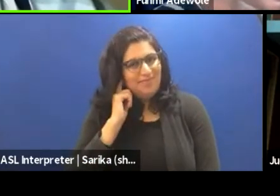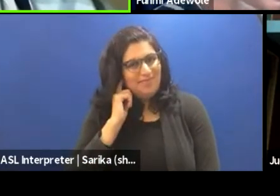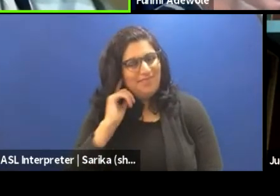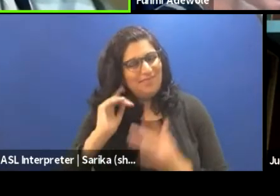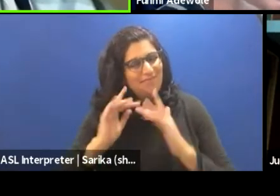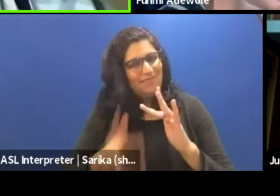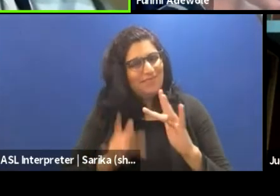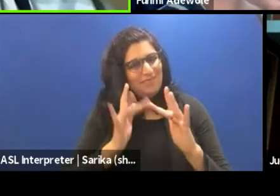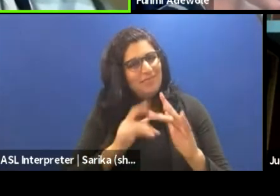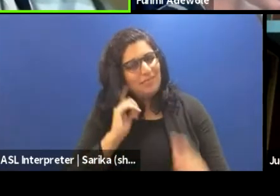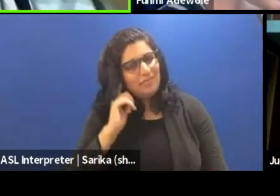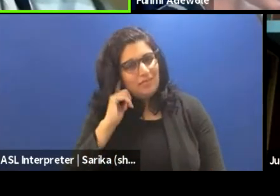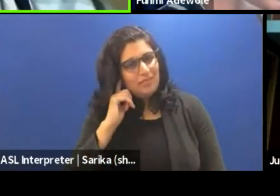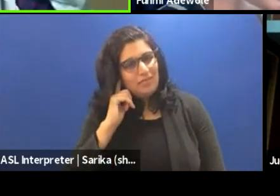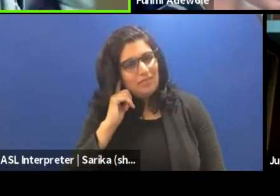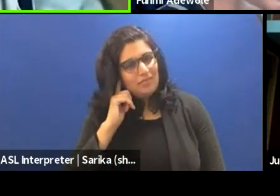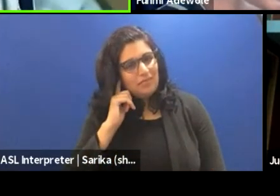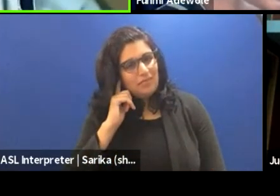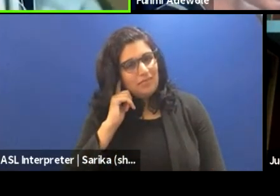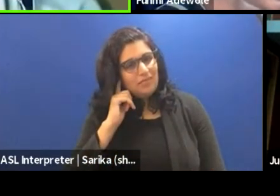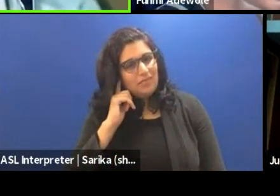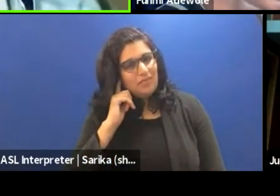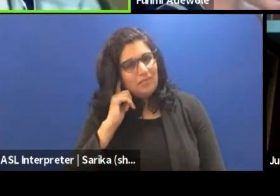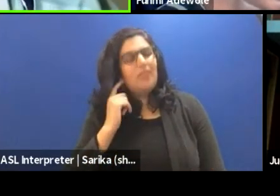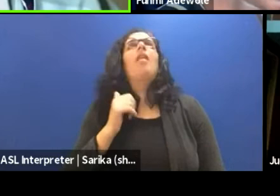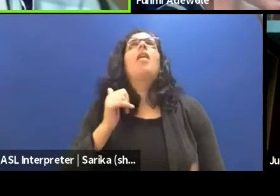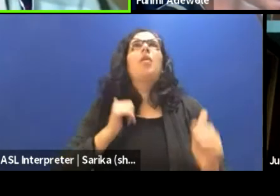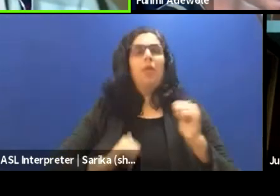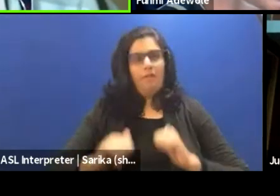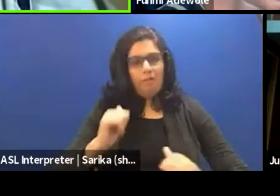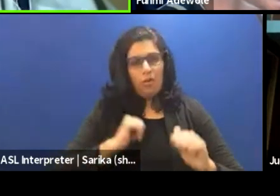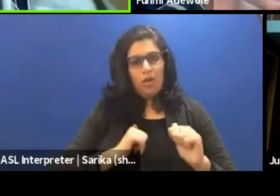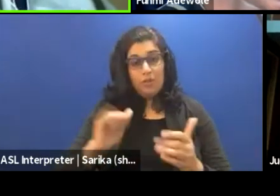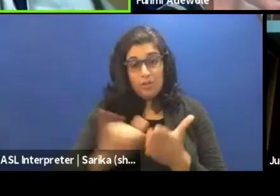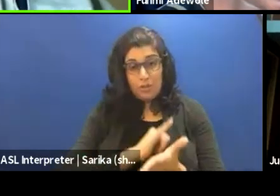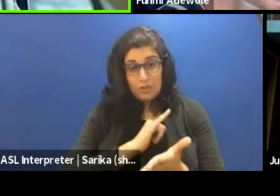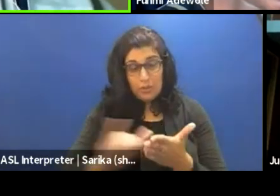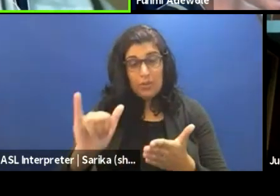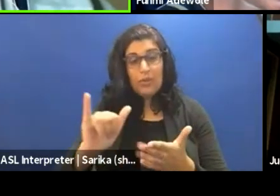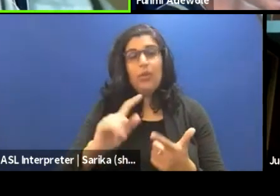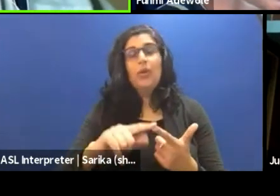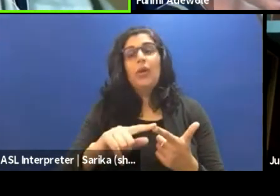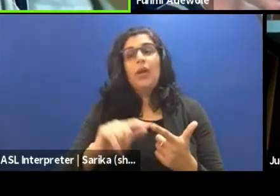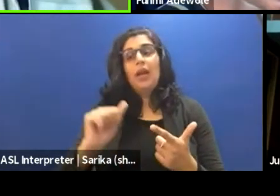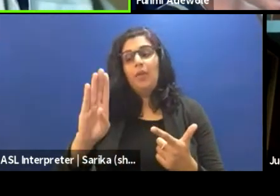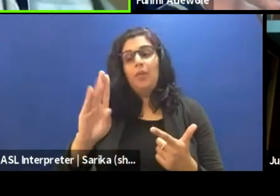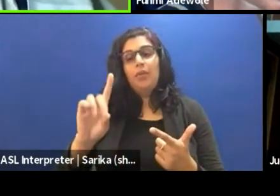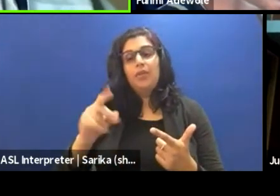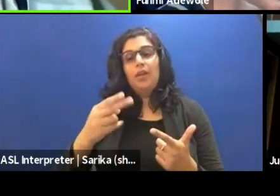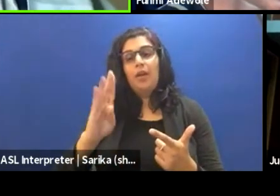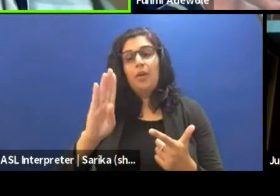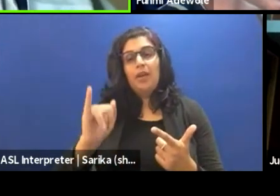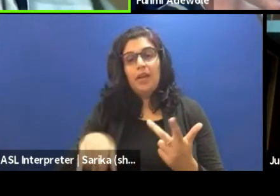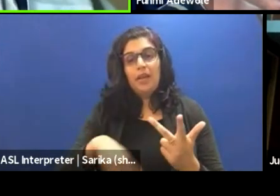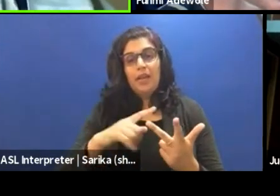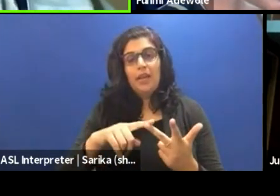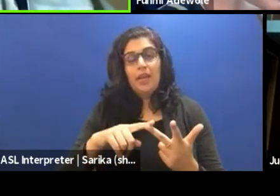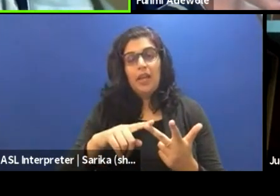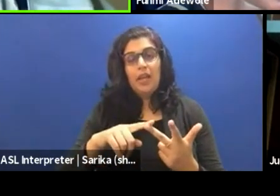I performed in New York and Abu Dhabi and Uganda and Nairobi. And